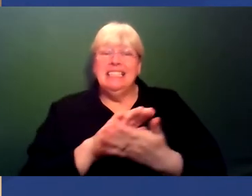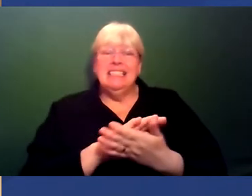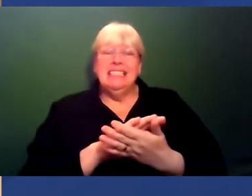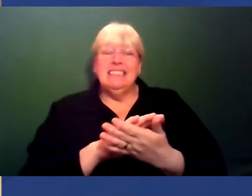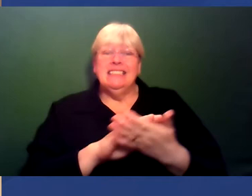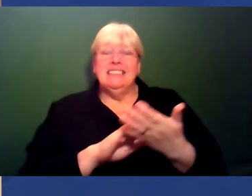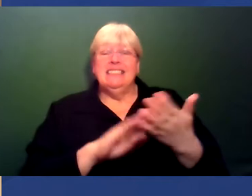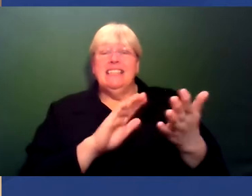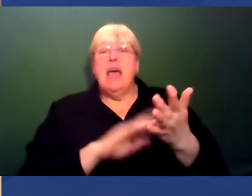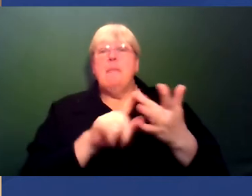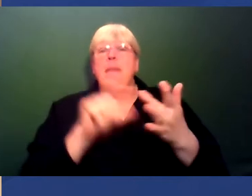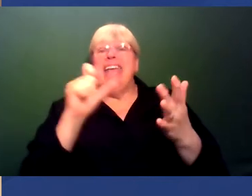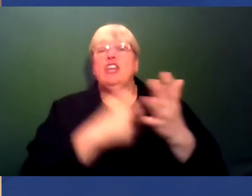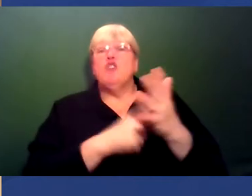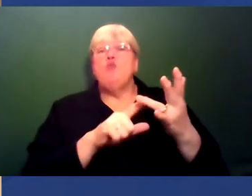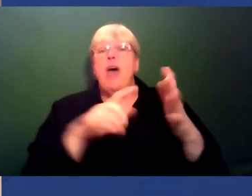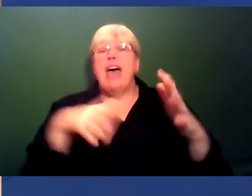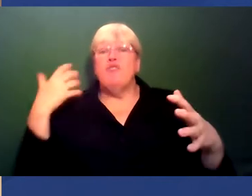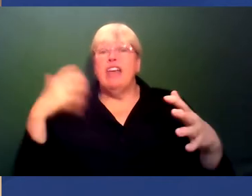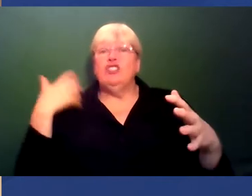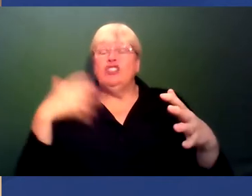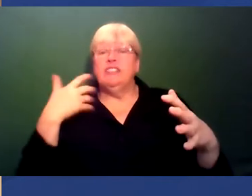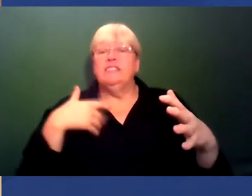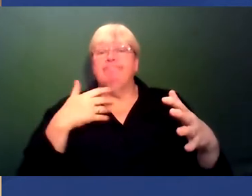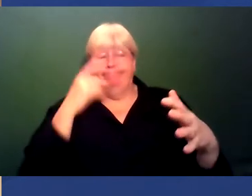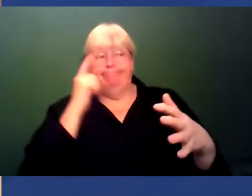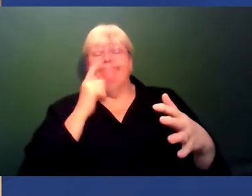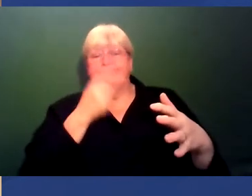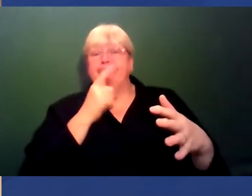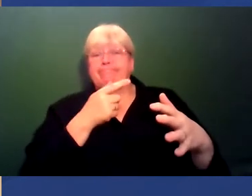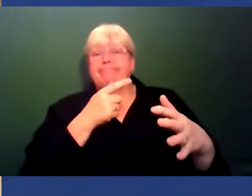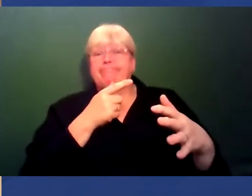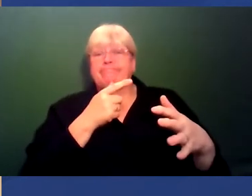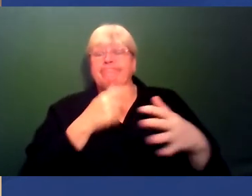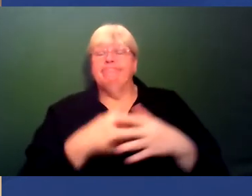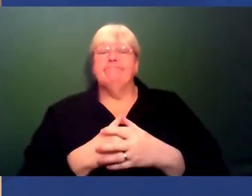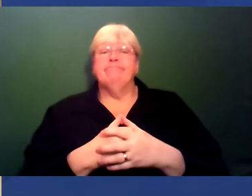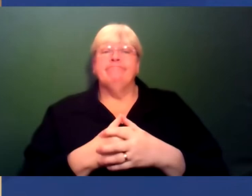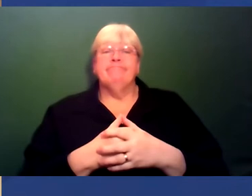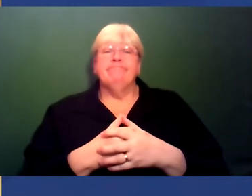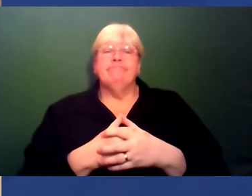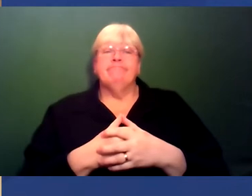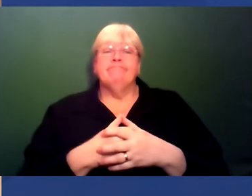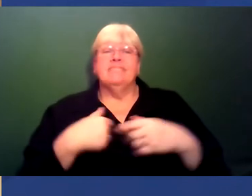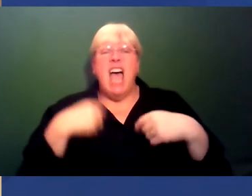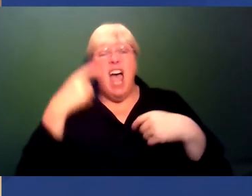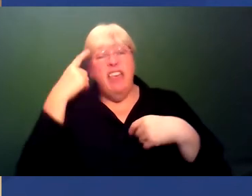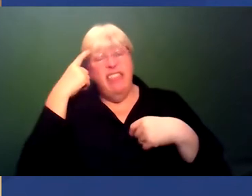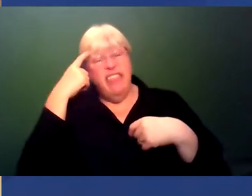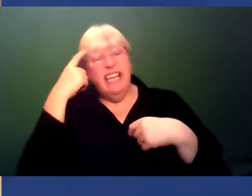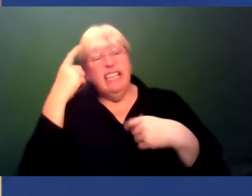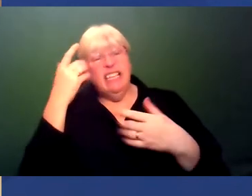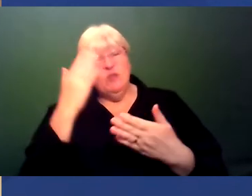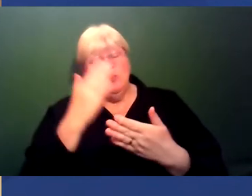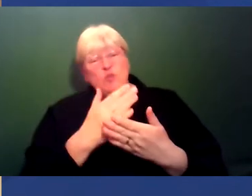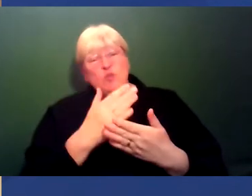microaggression. And in fact, it possibly goes beyond that, actually. And, and I think, yeah, I think, I think that,